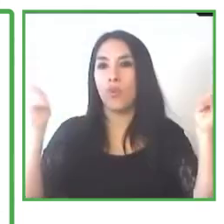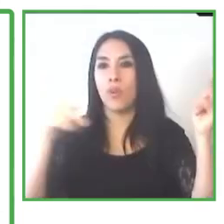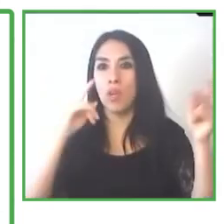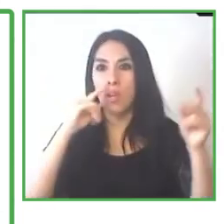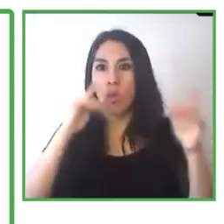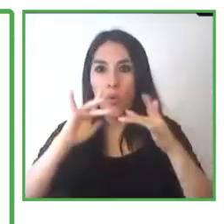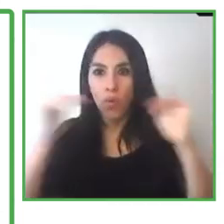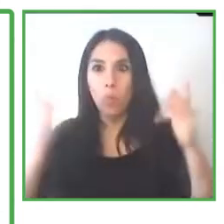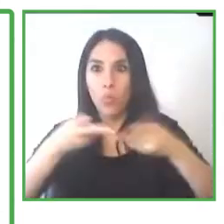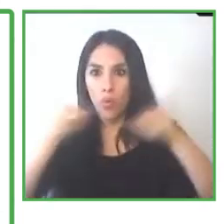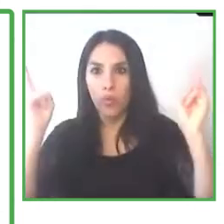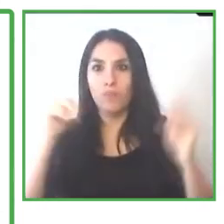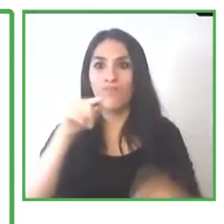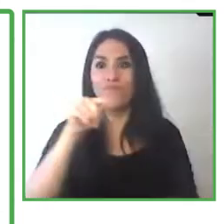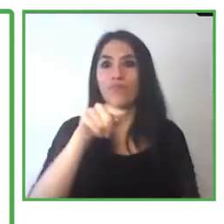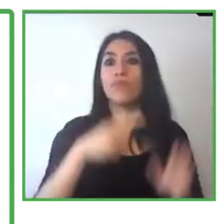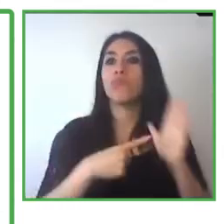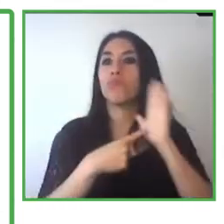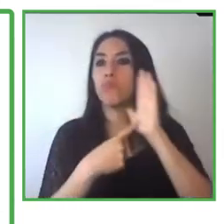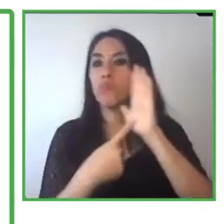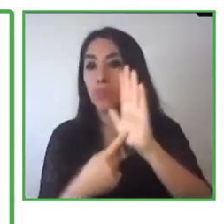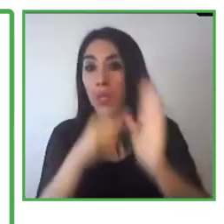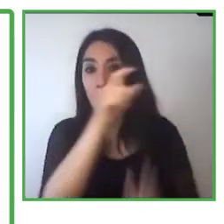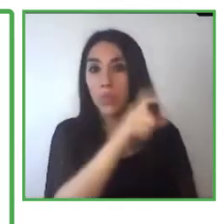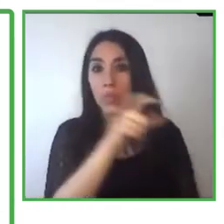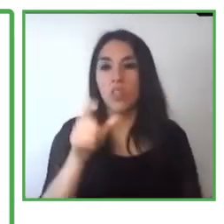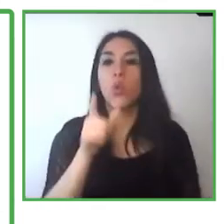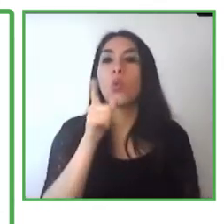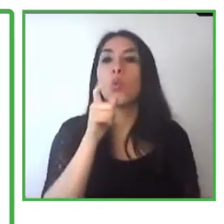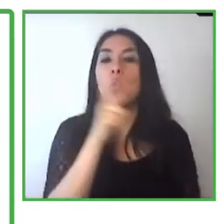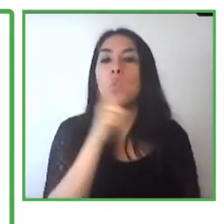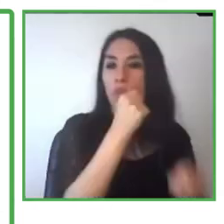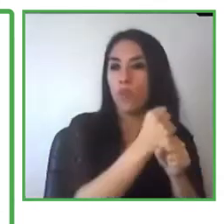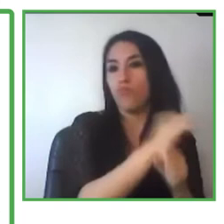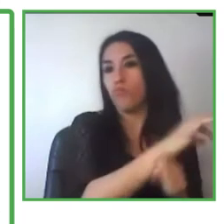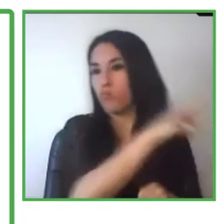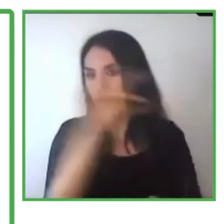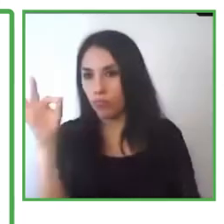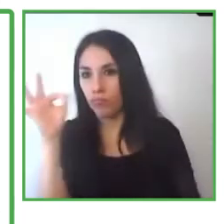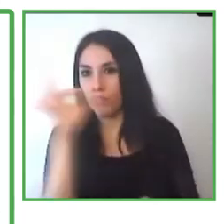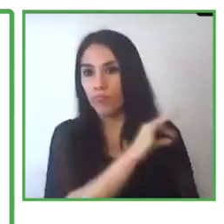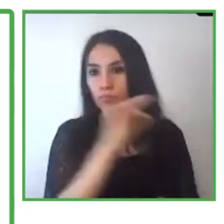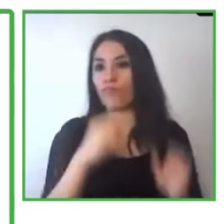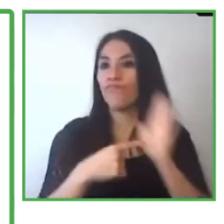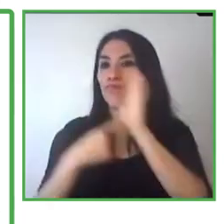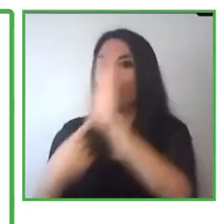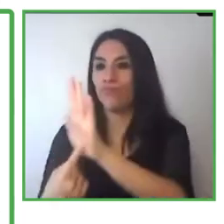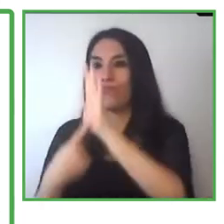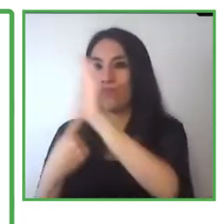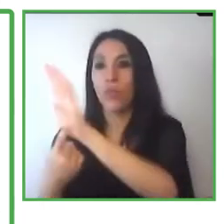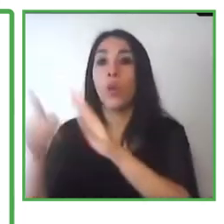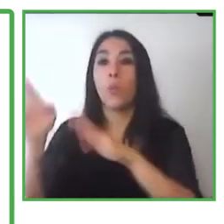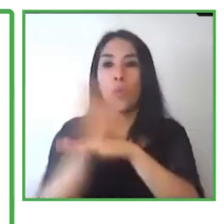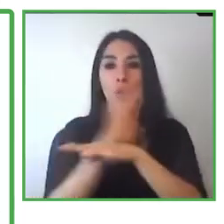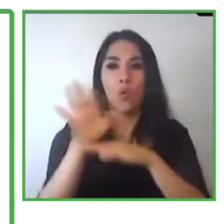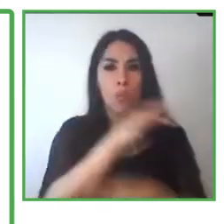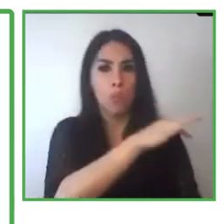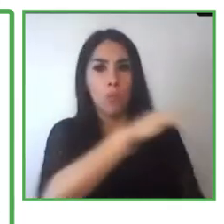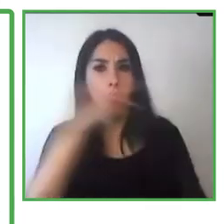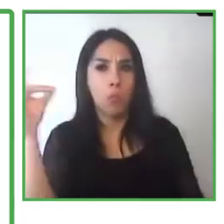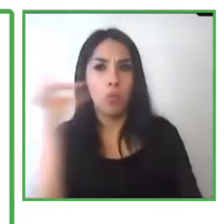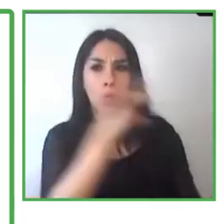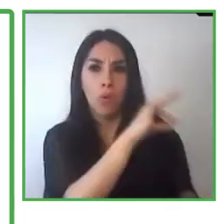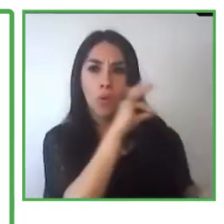So we can achieve that each one of the groups is going to ensure the best service possible for each one of the companies